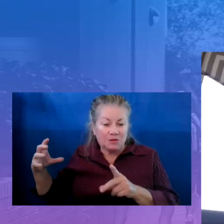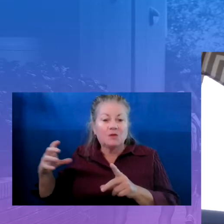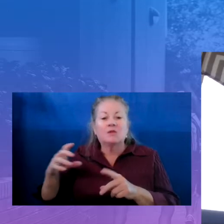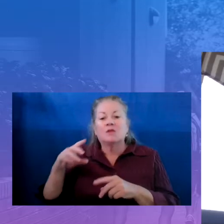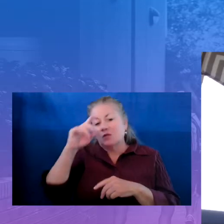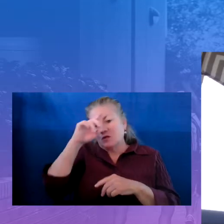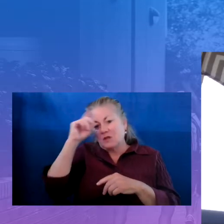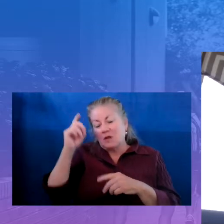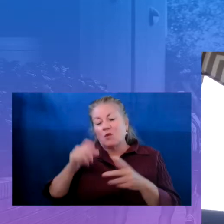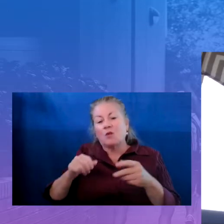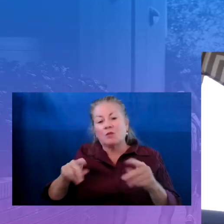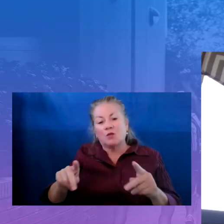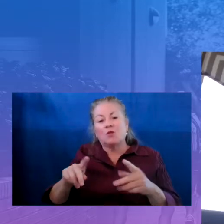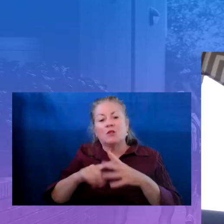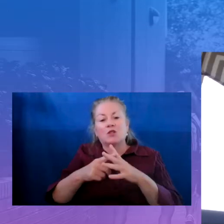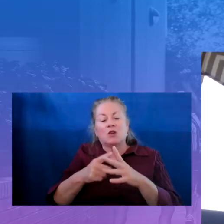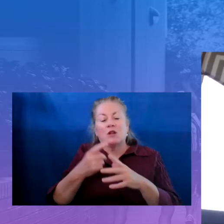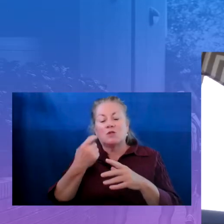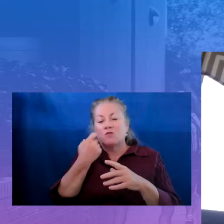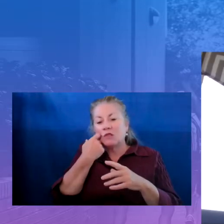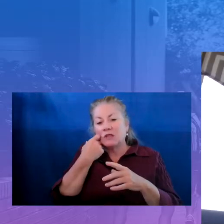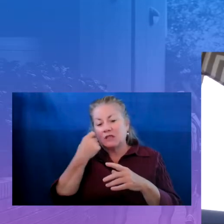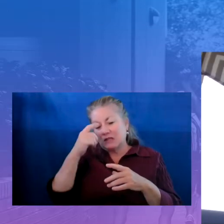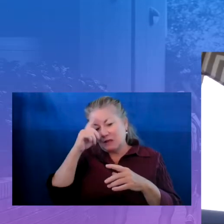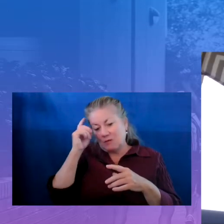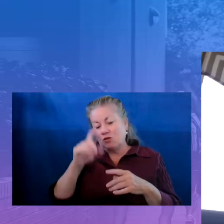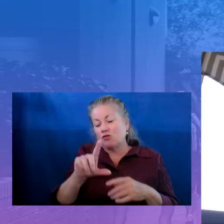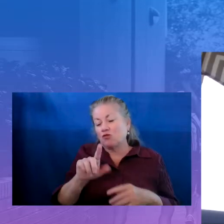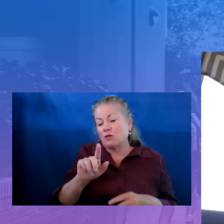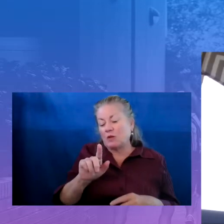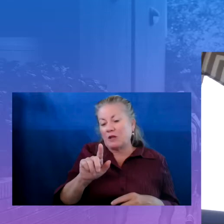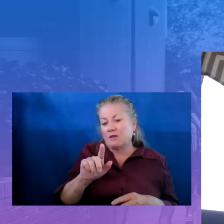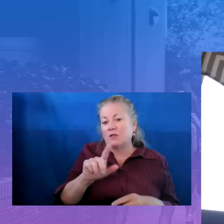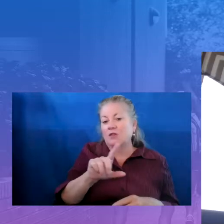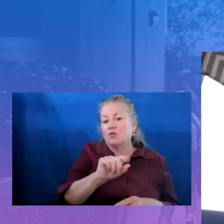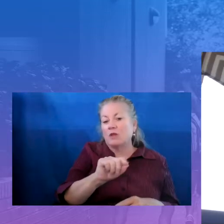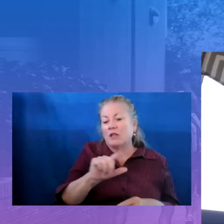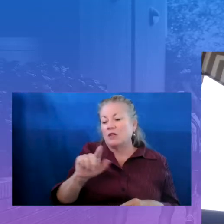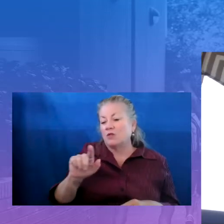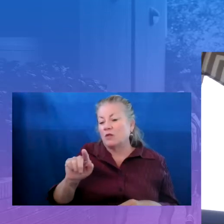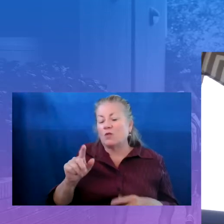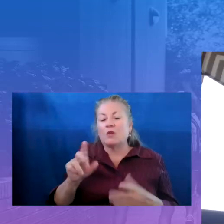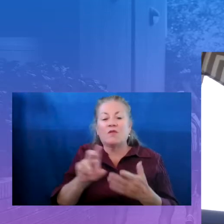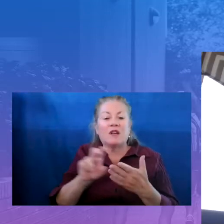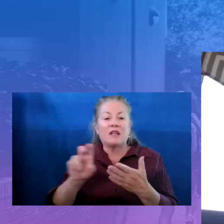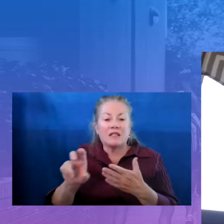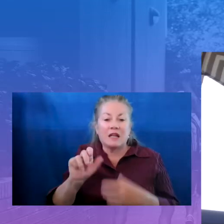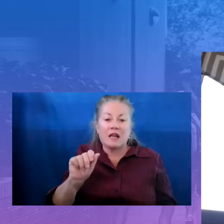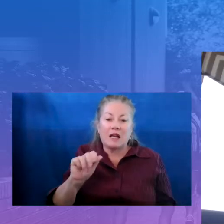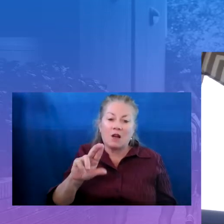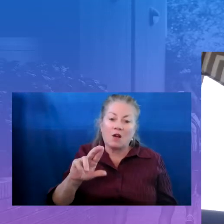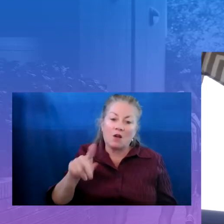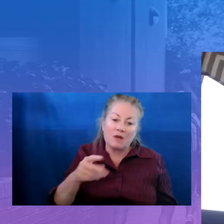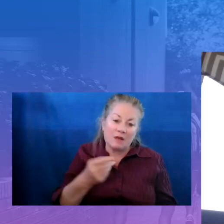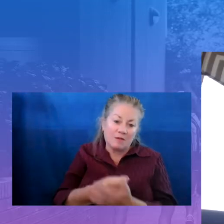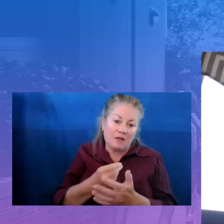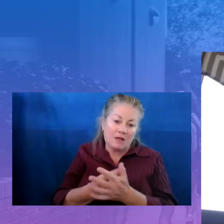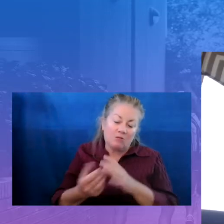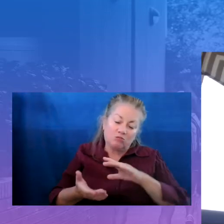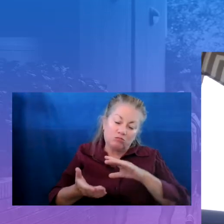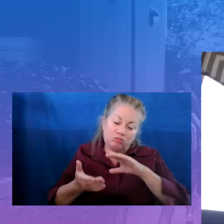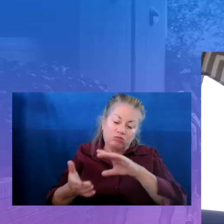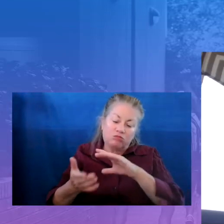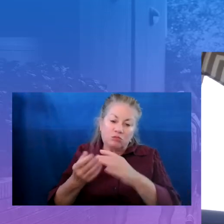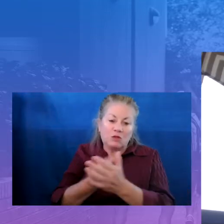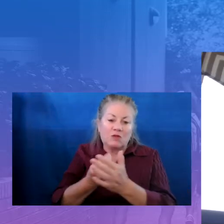in summer of 2021. We're investing ARP dollars heavily to fund this. So we have a contract